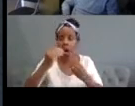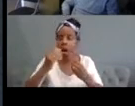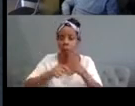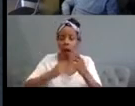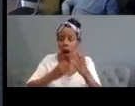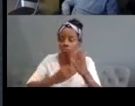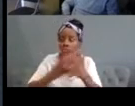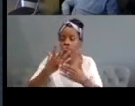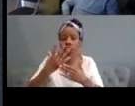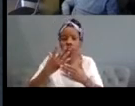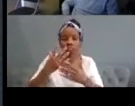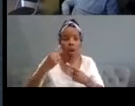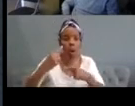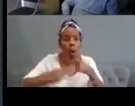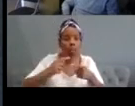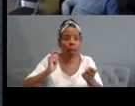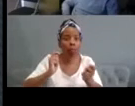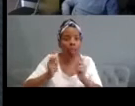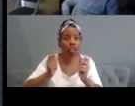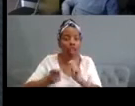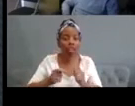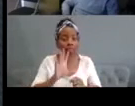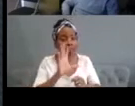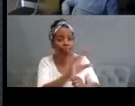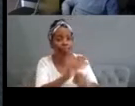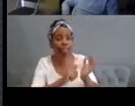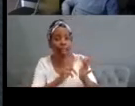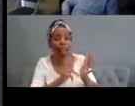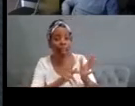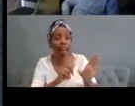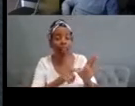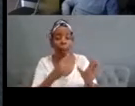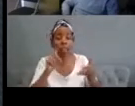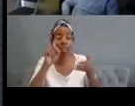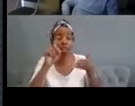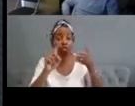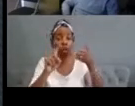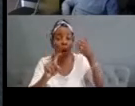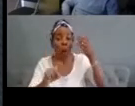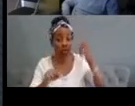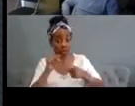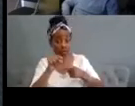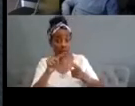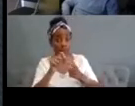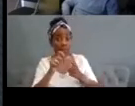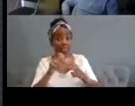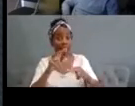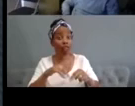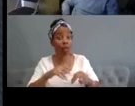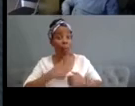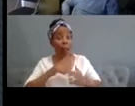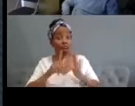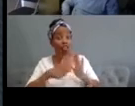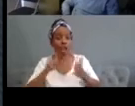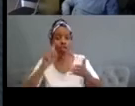and if you want to to scroll so this is a pdf evaluation document from this project if you want to scroll it